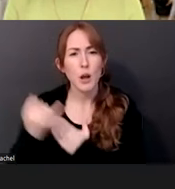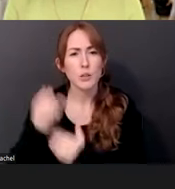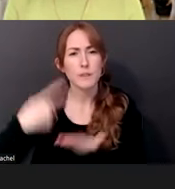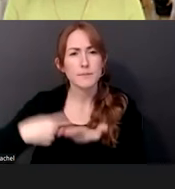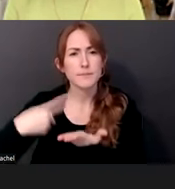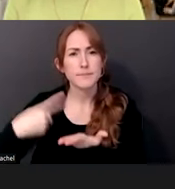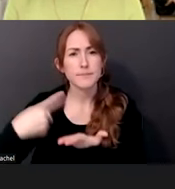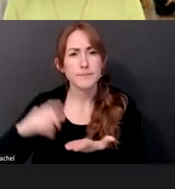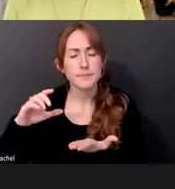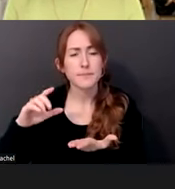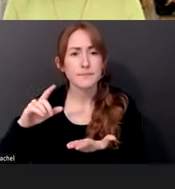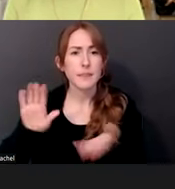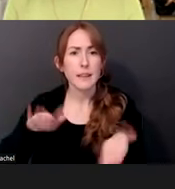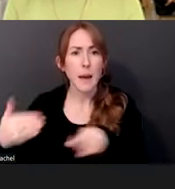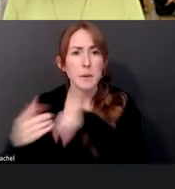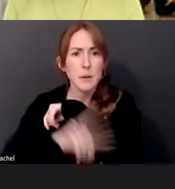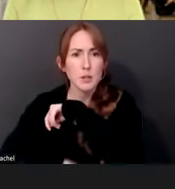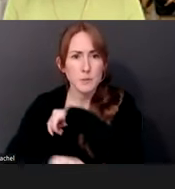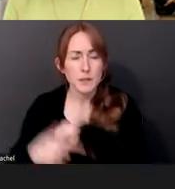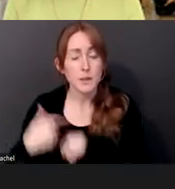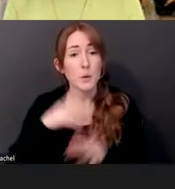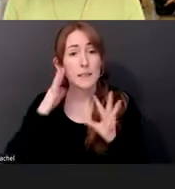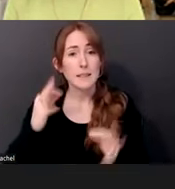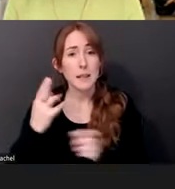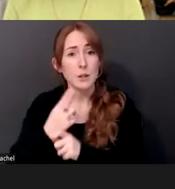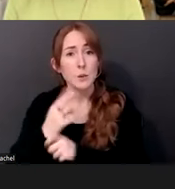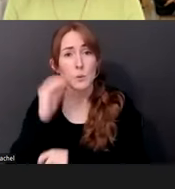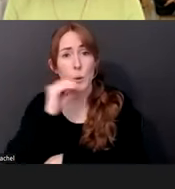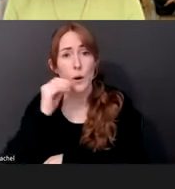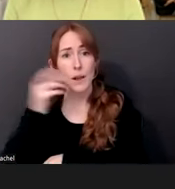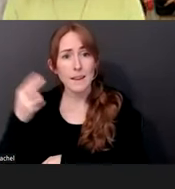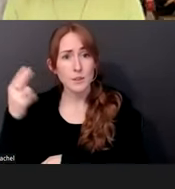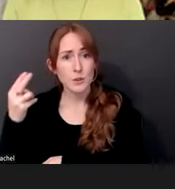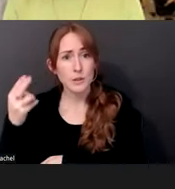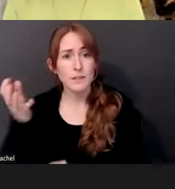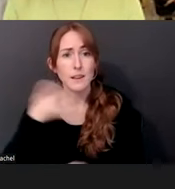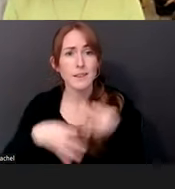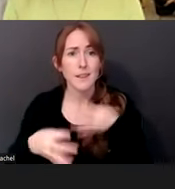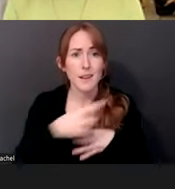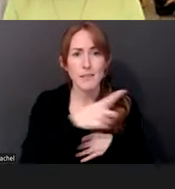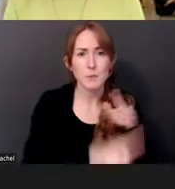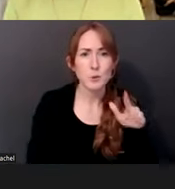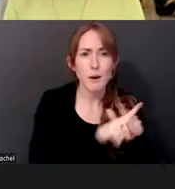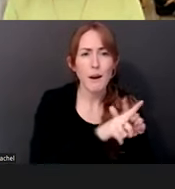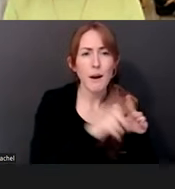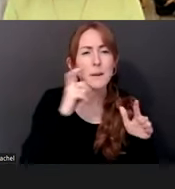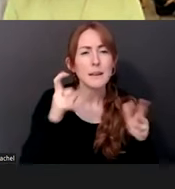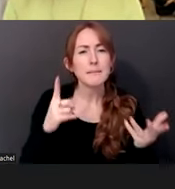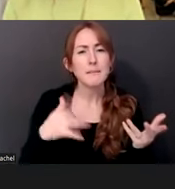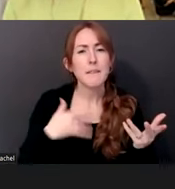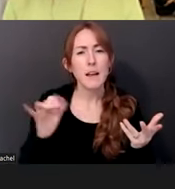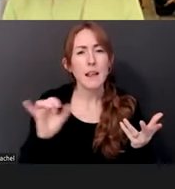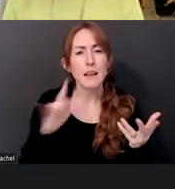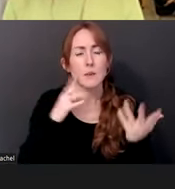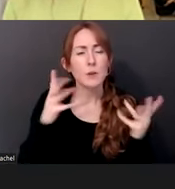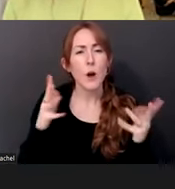Derek and Keith, we decided to do, use their oral histories instead of them showing up because they felt like there was so much, uh, already more inside